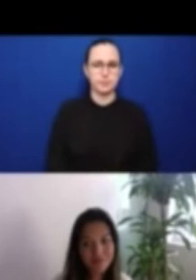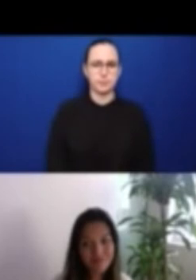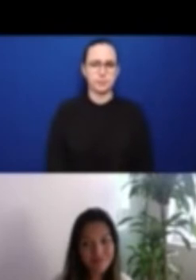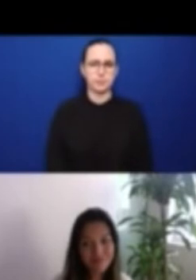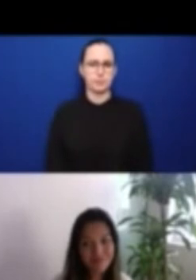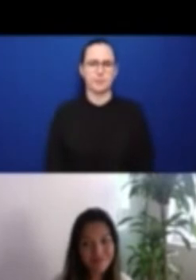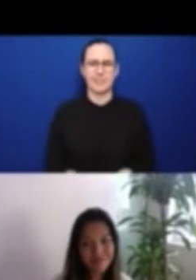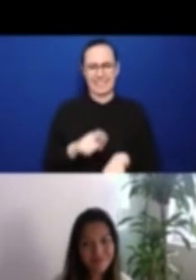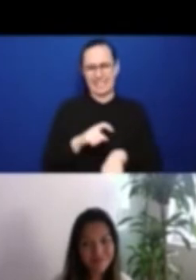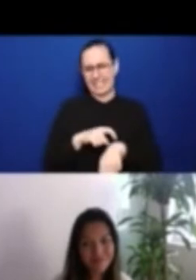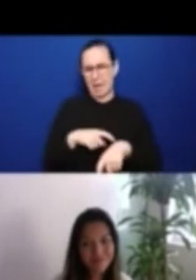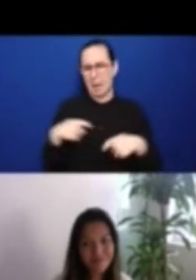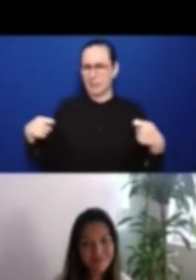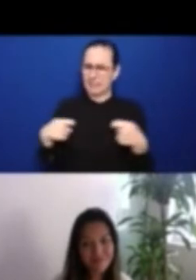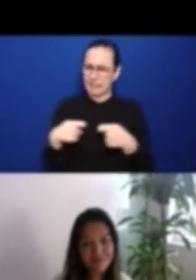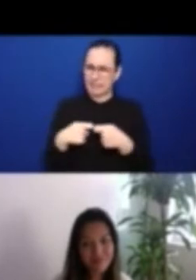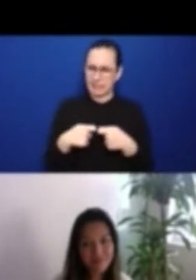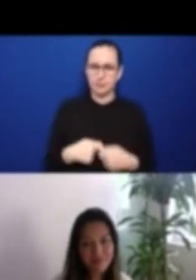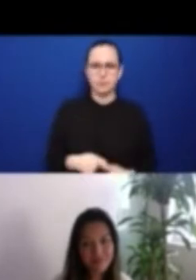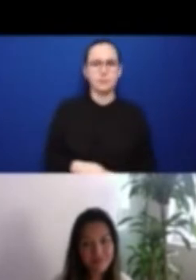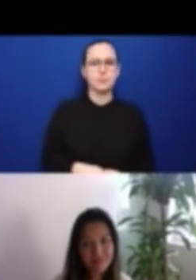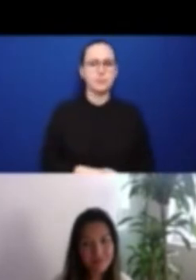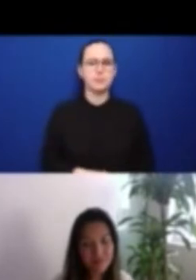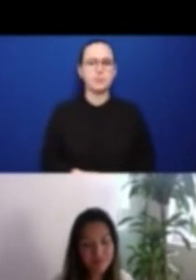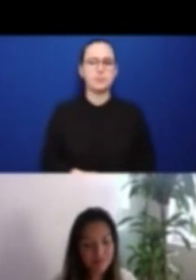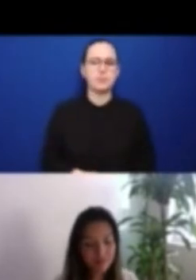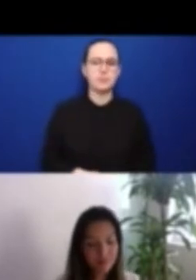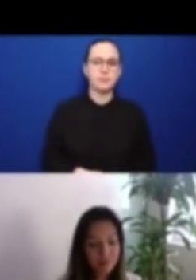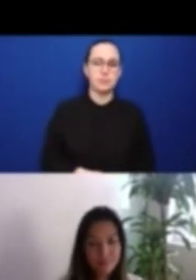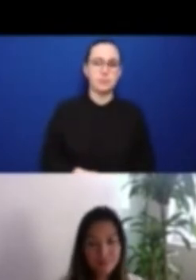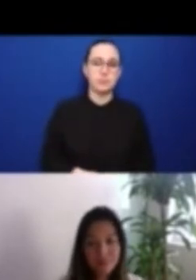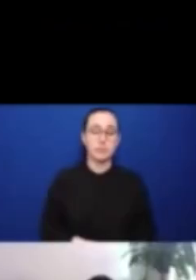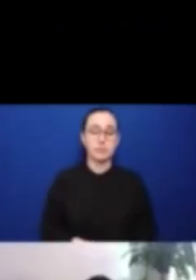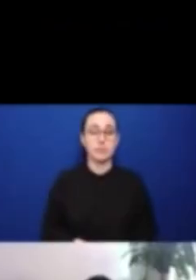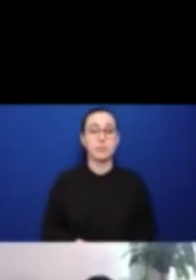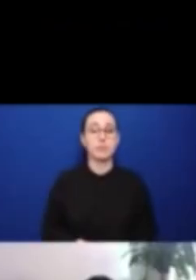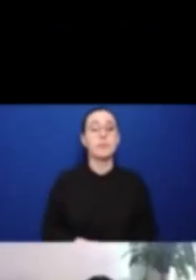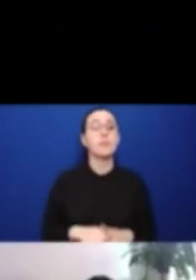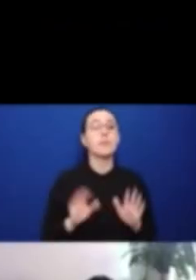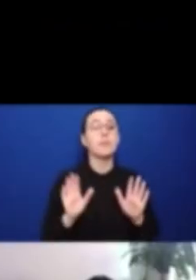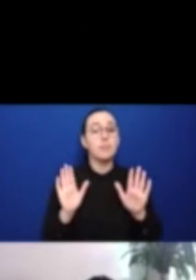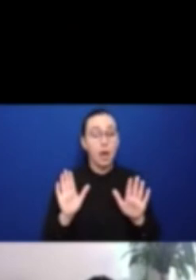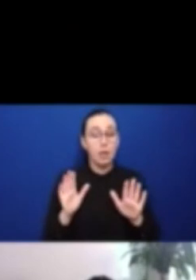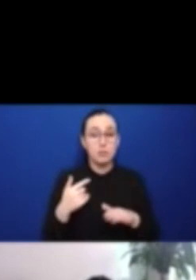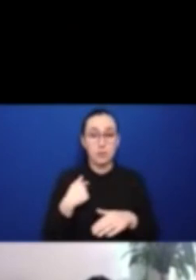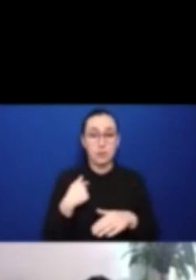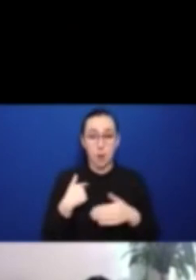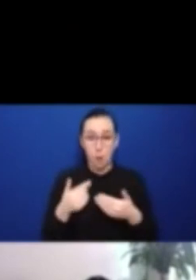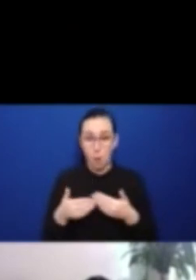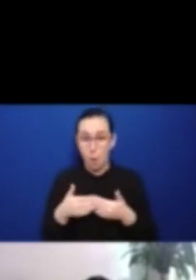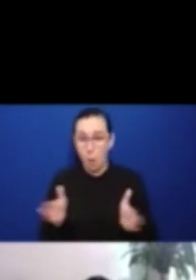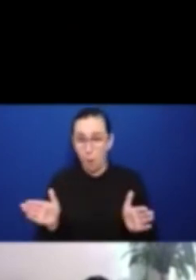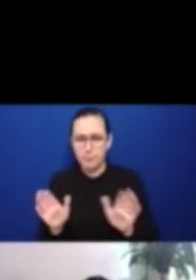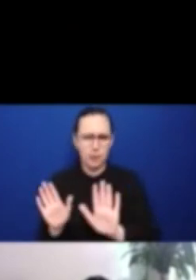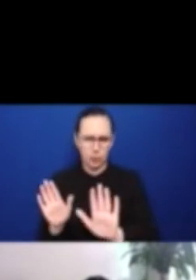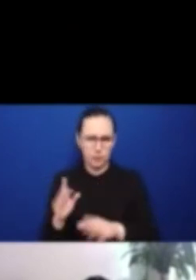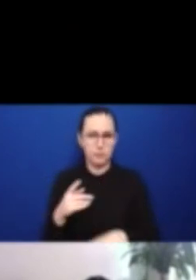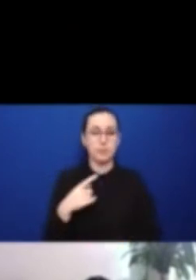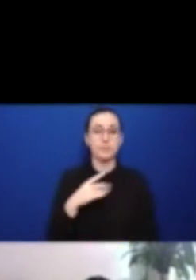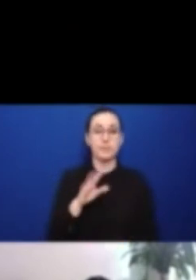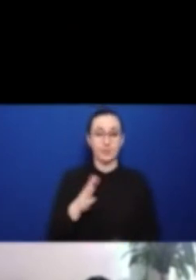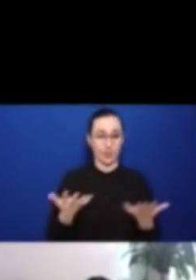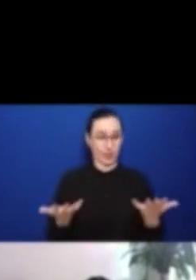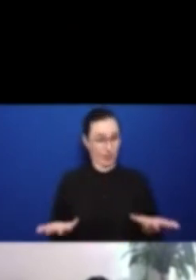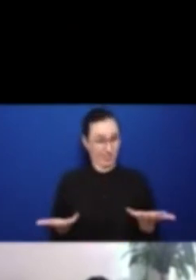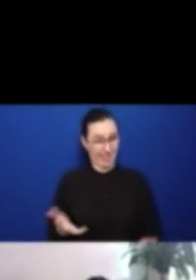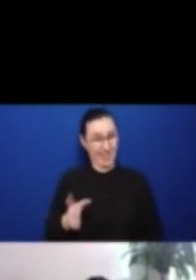What I will say though, before doing that is, that while today is the 15th anniversary of the opening